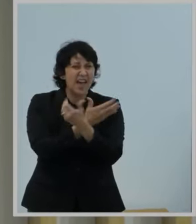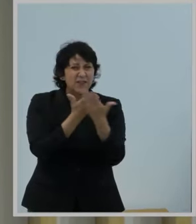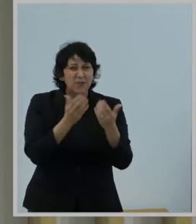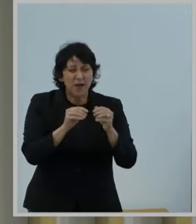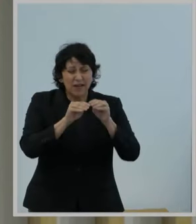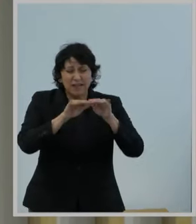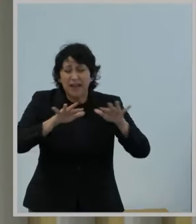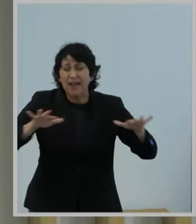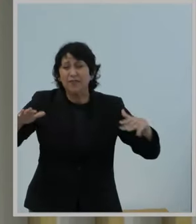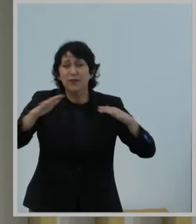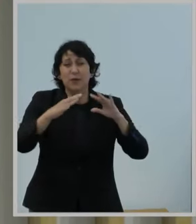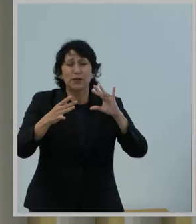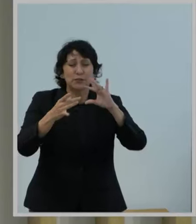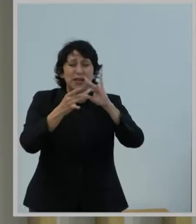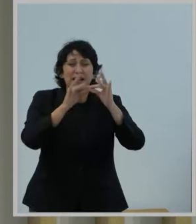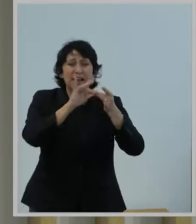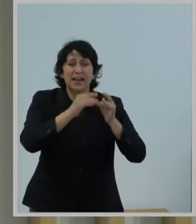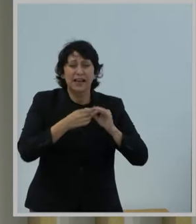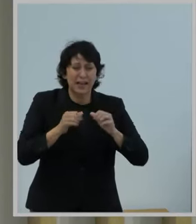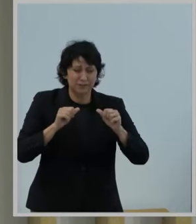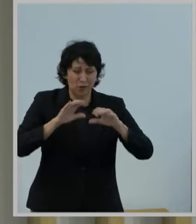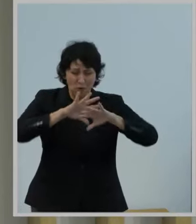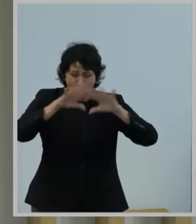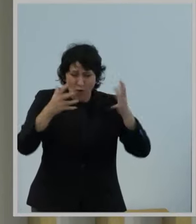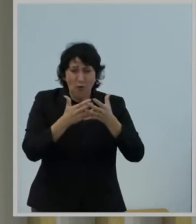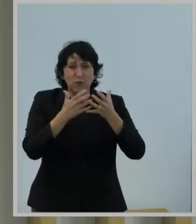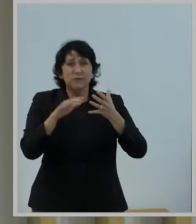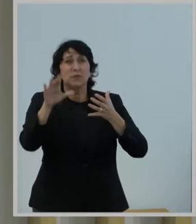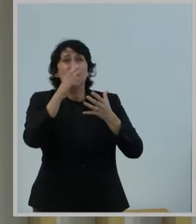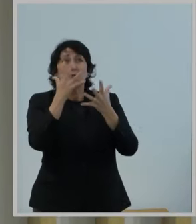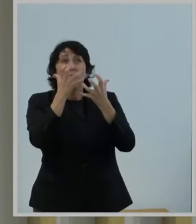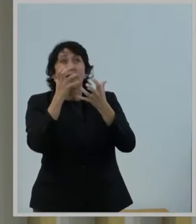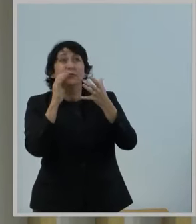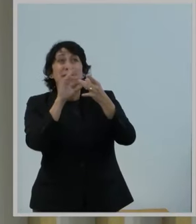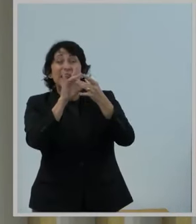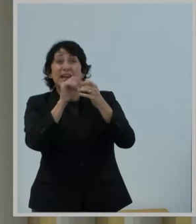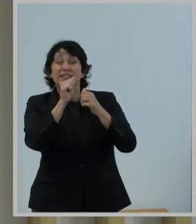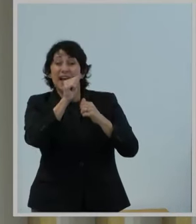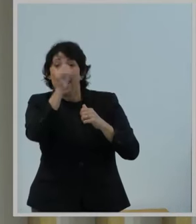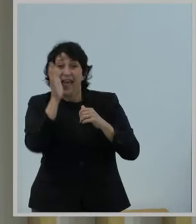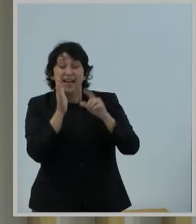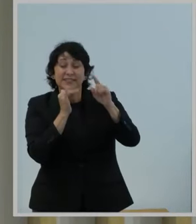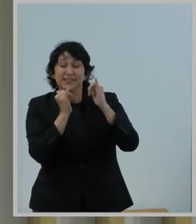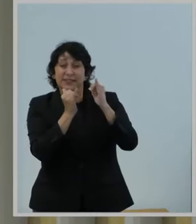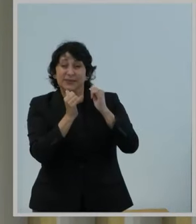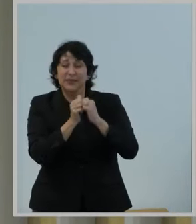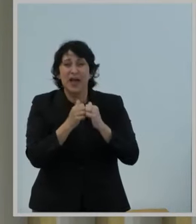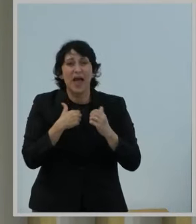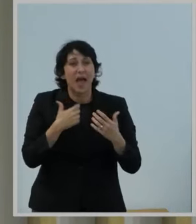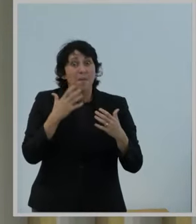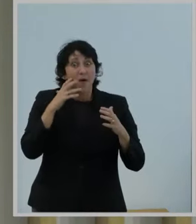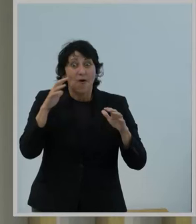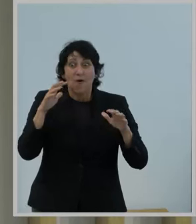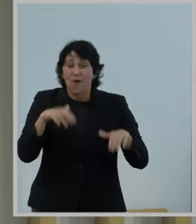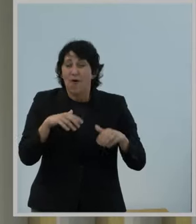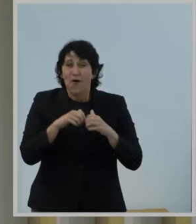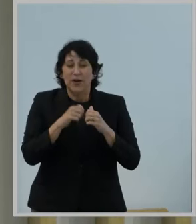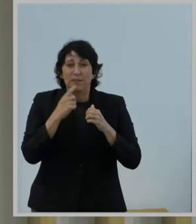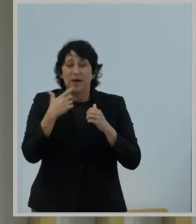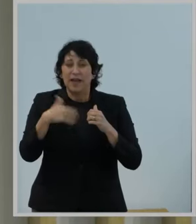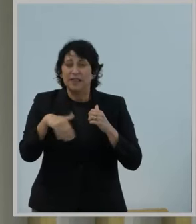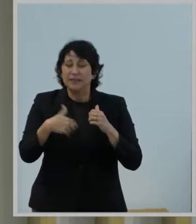broadband, and that includes Alaska. And like many of my colleagues, I have spent time awed by the vastness of the state,